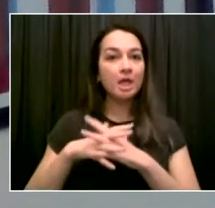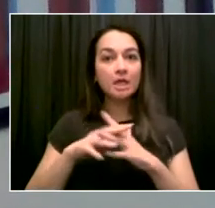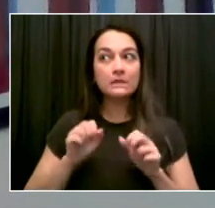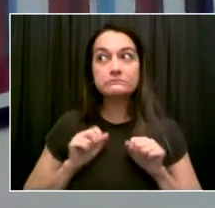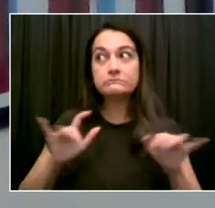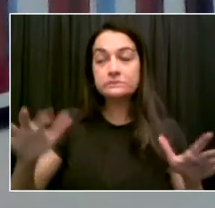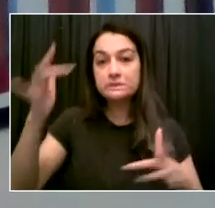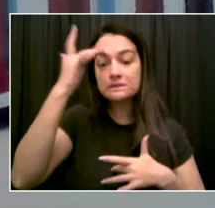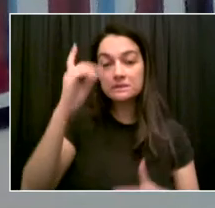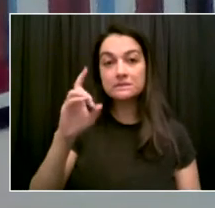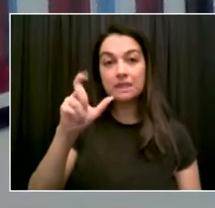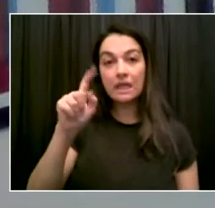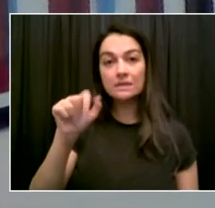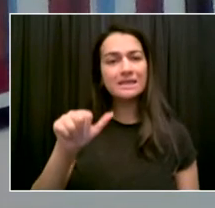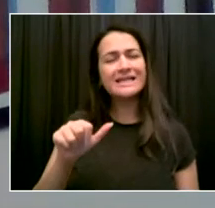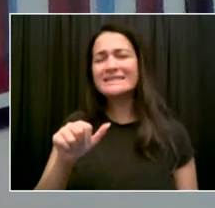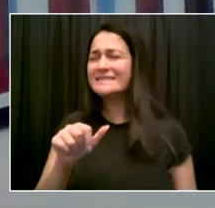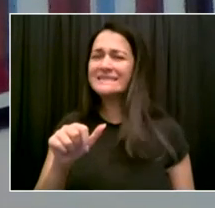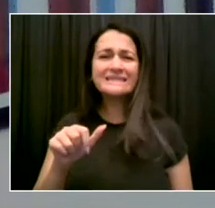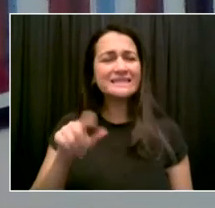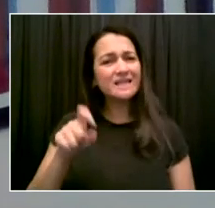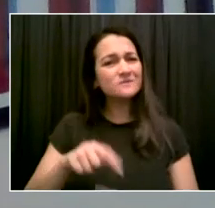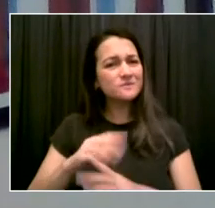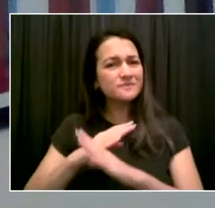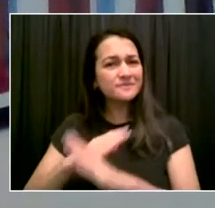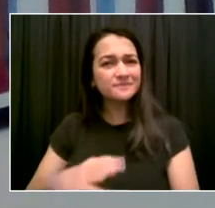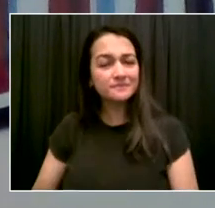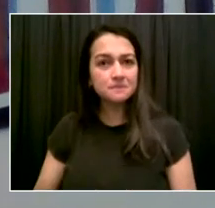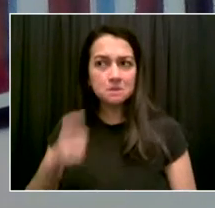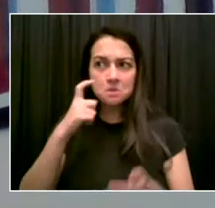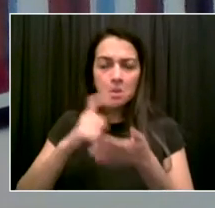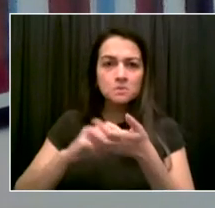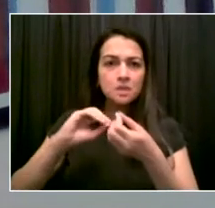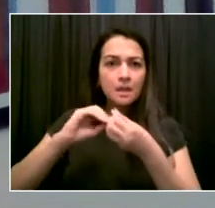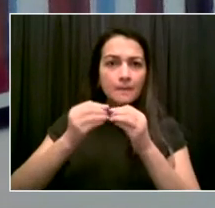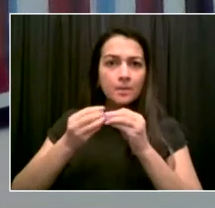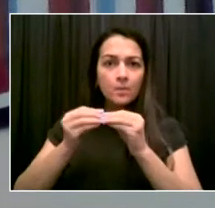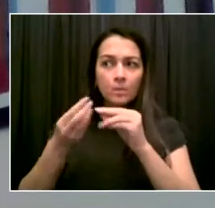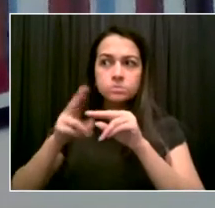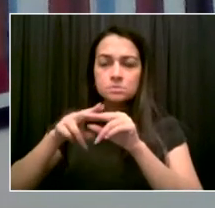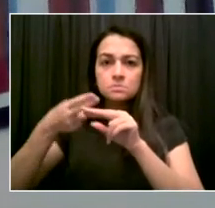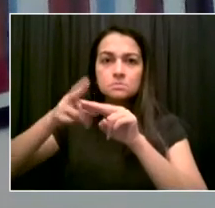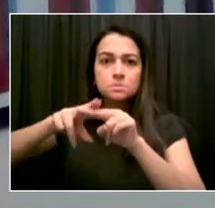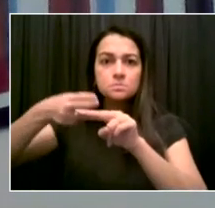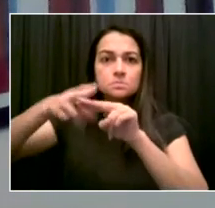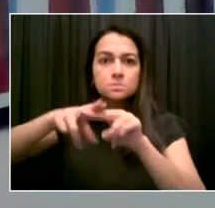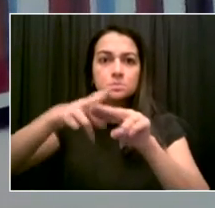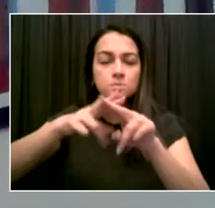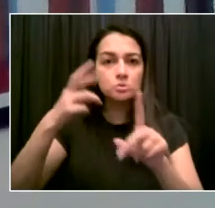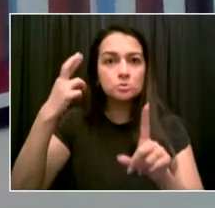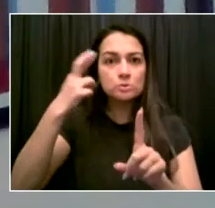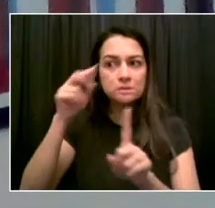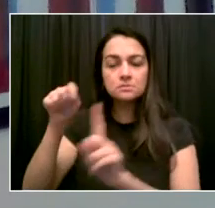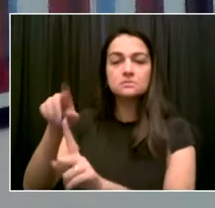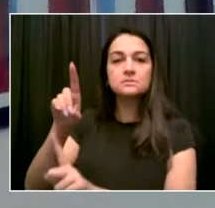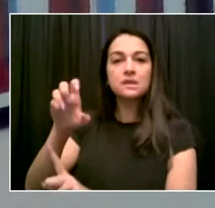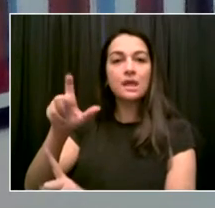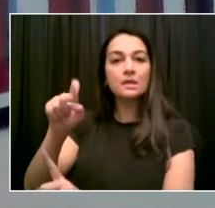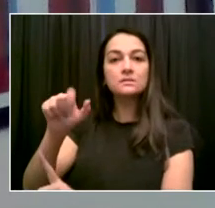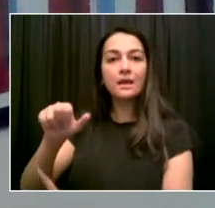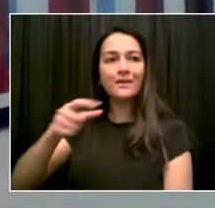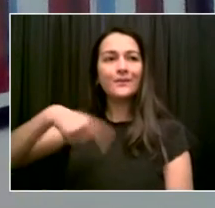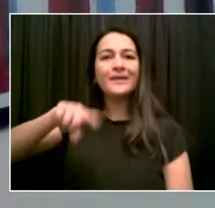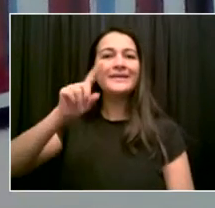11 days, because hospitalizations have already more than doubled in this wave. We have to act to protect this city.